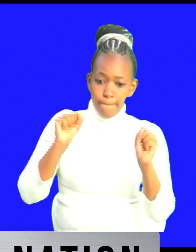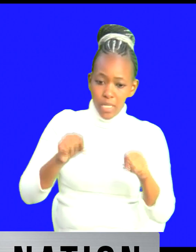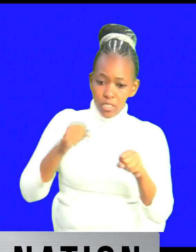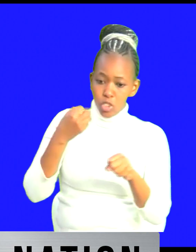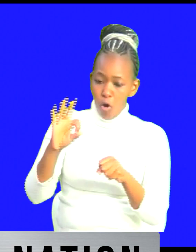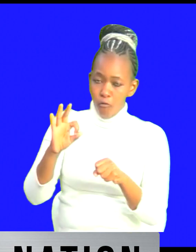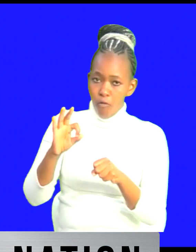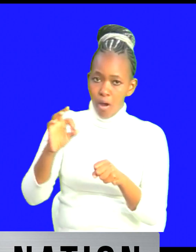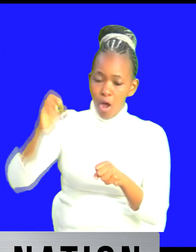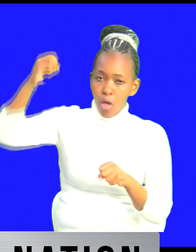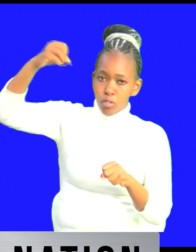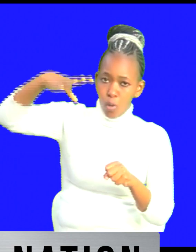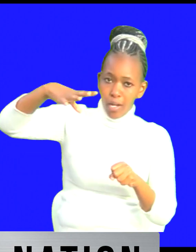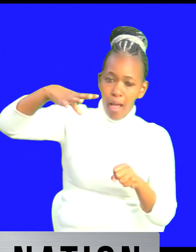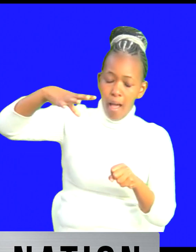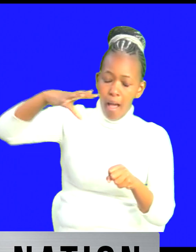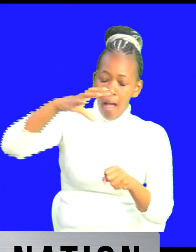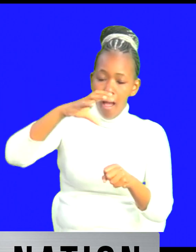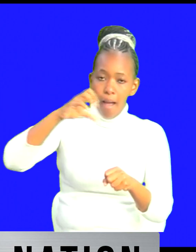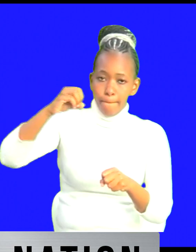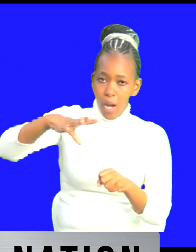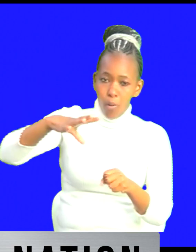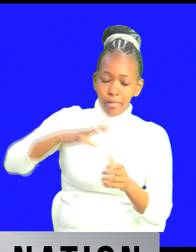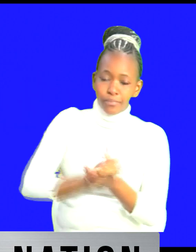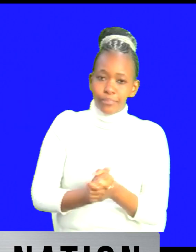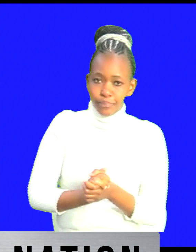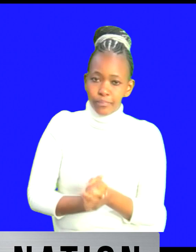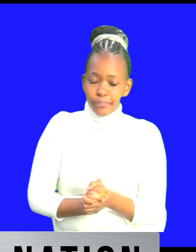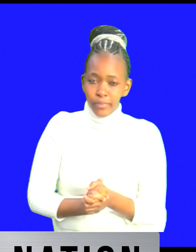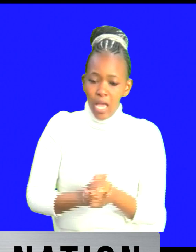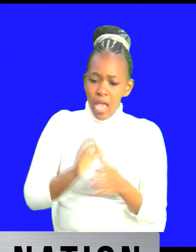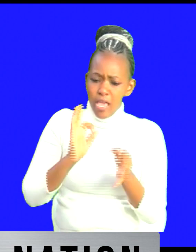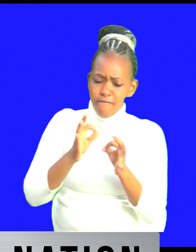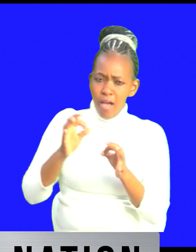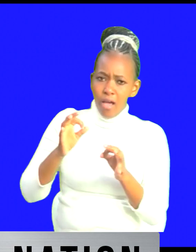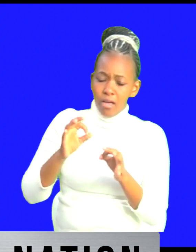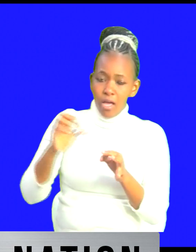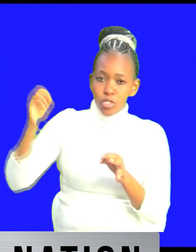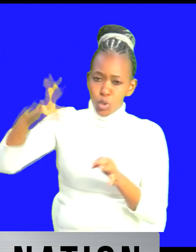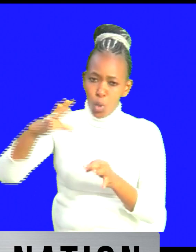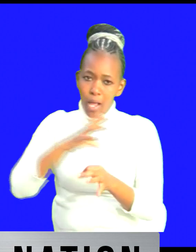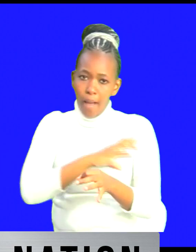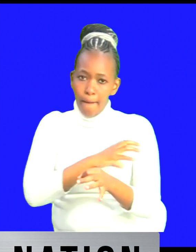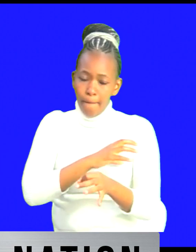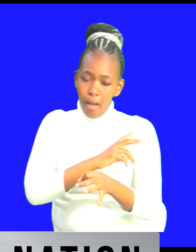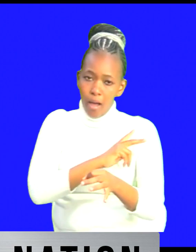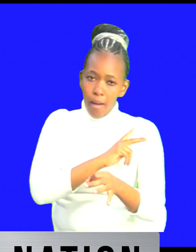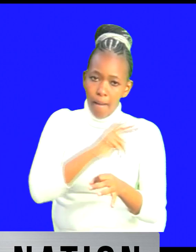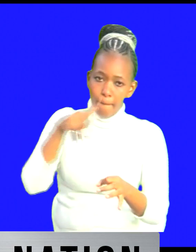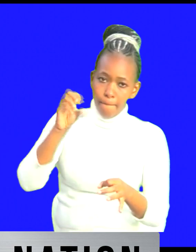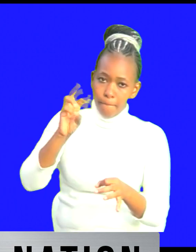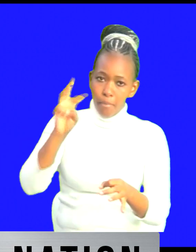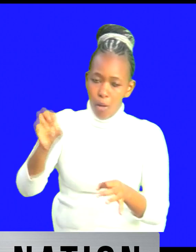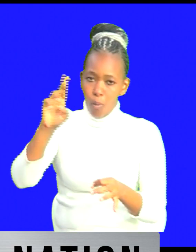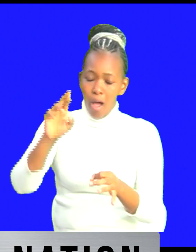potential so if africa were to agree with the rest of the world and say that those industries that you're you're doing there